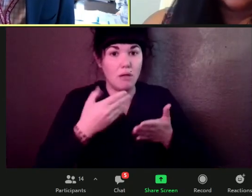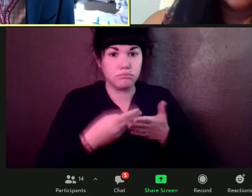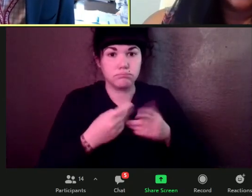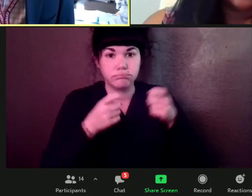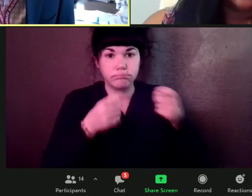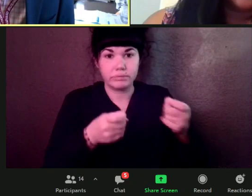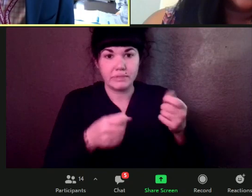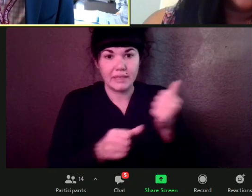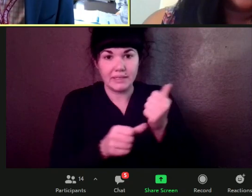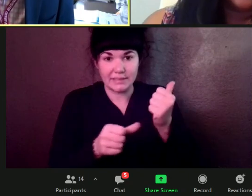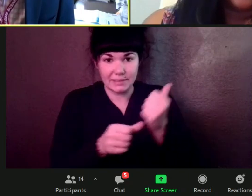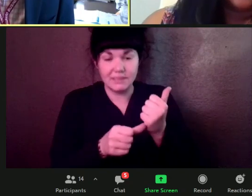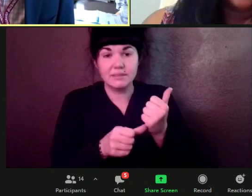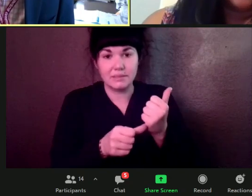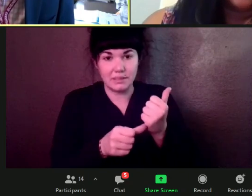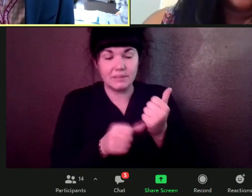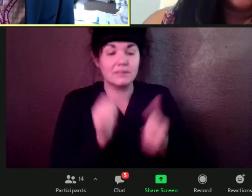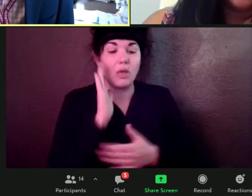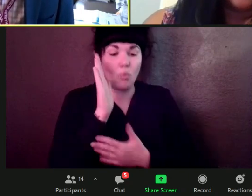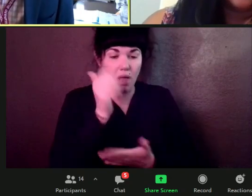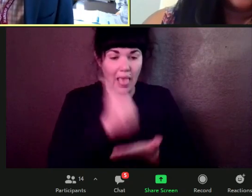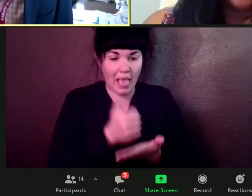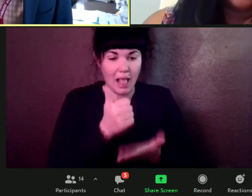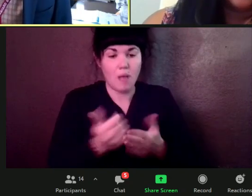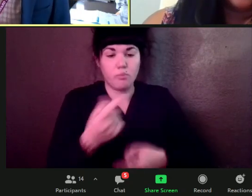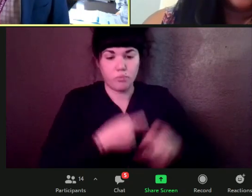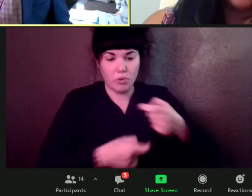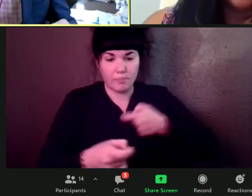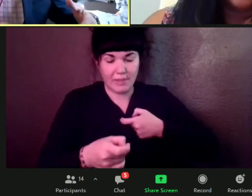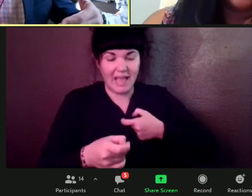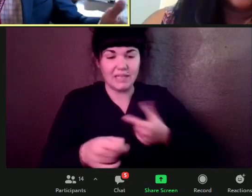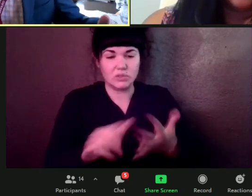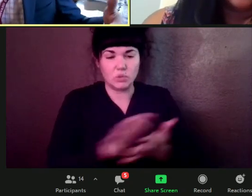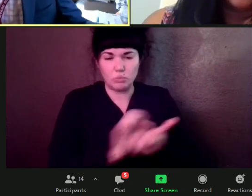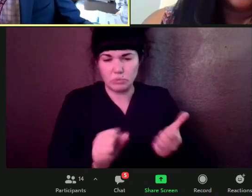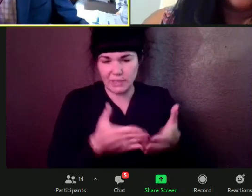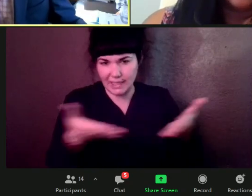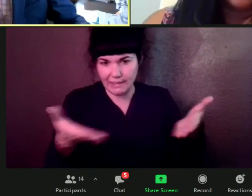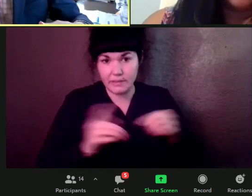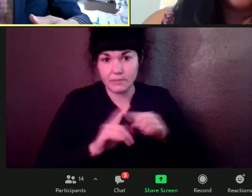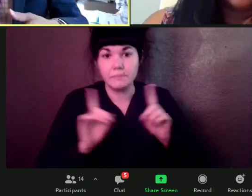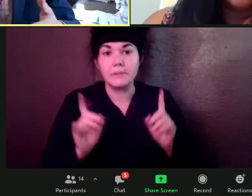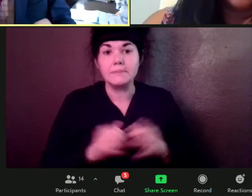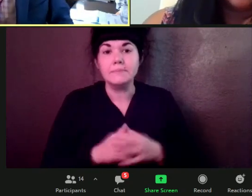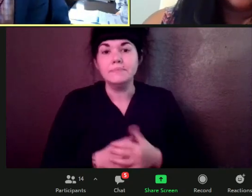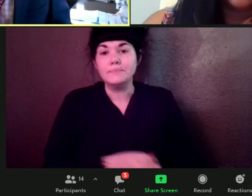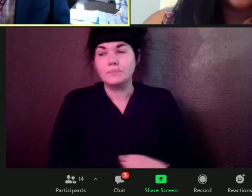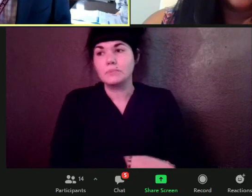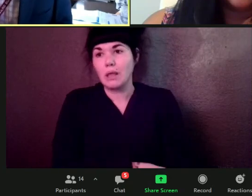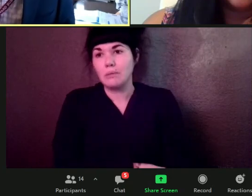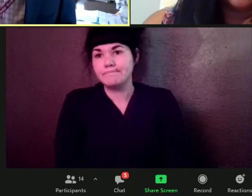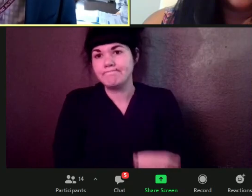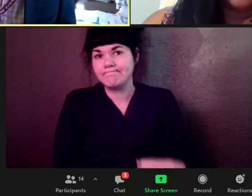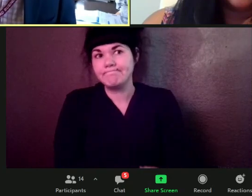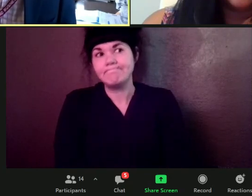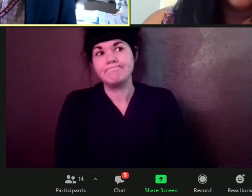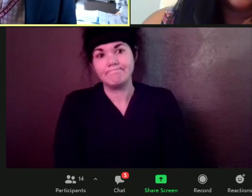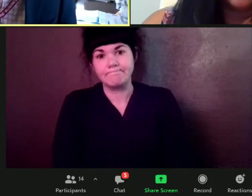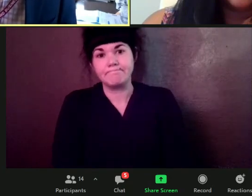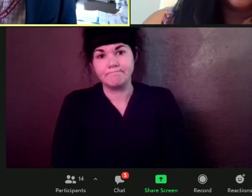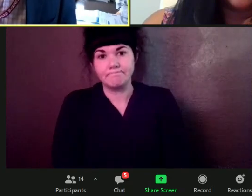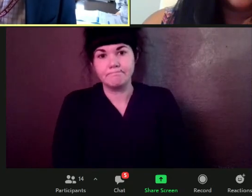in to, to help, uh, replace some of those things at the same time that we're working with, um, our